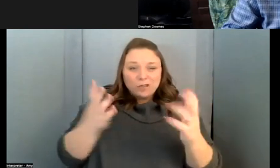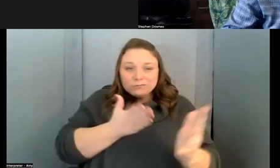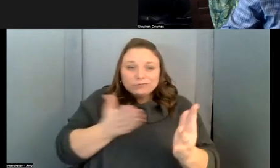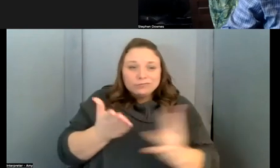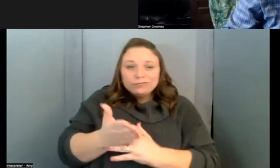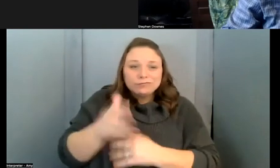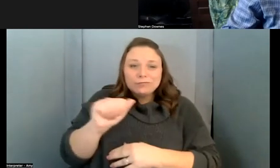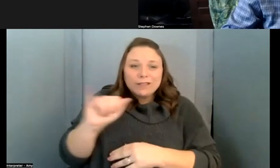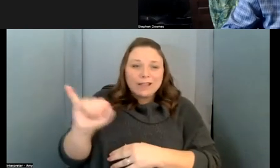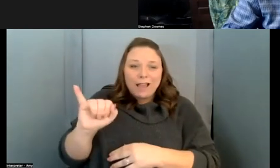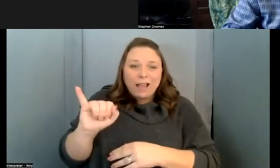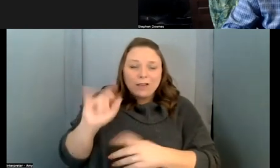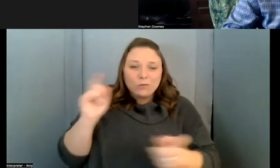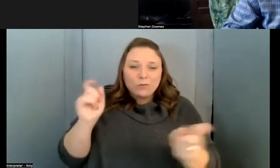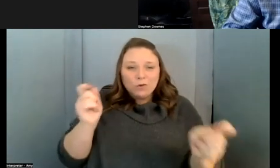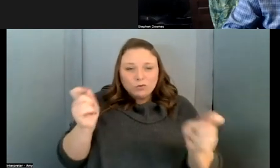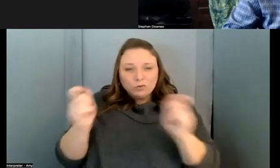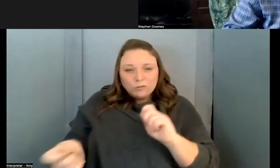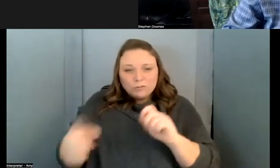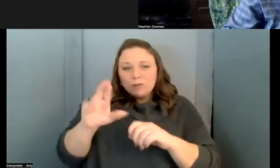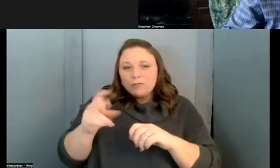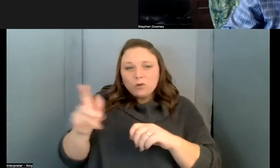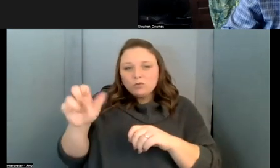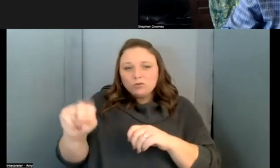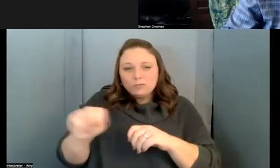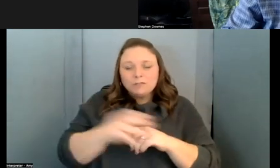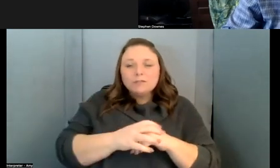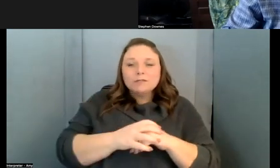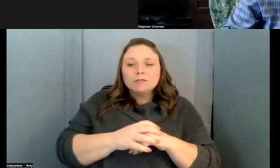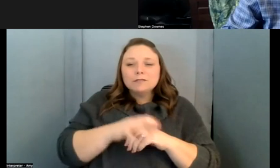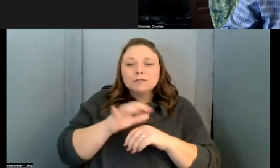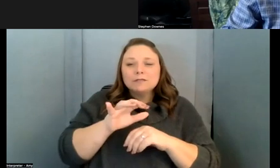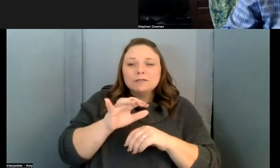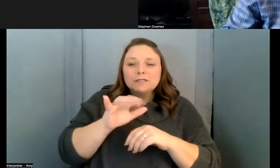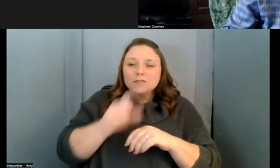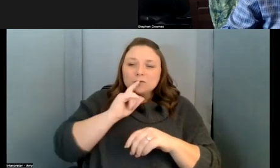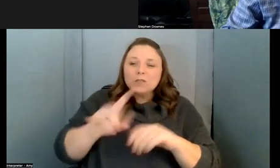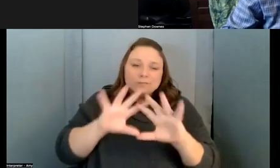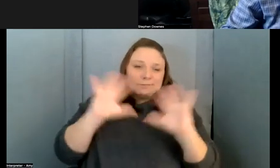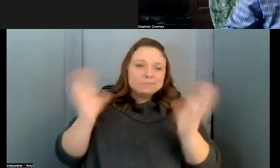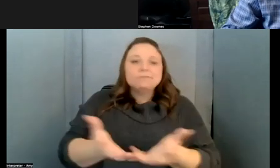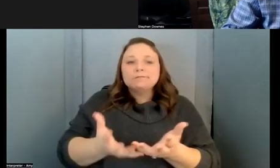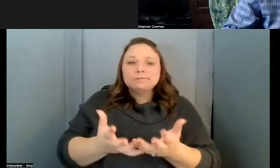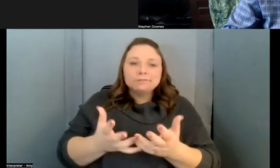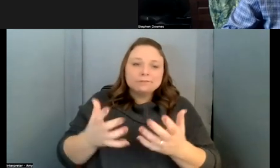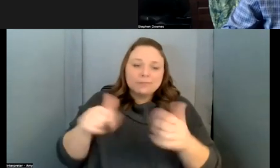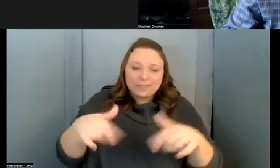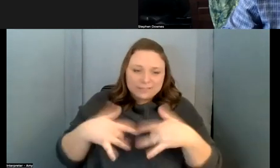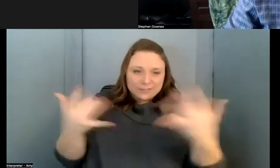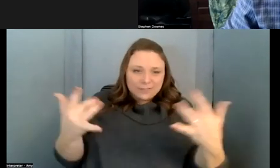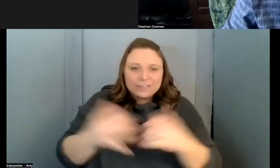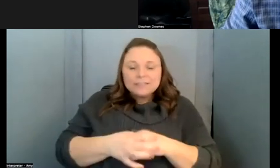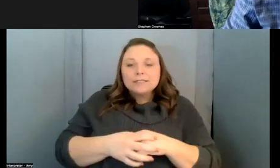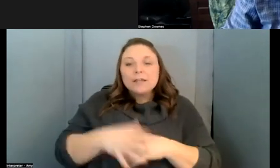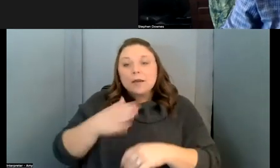revolution um that's the name the conference as a whole or the event as a whole and my